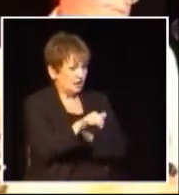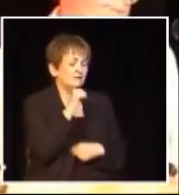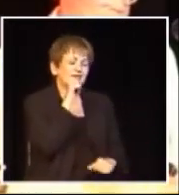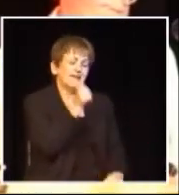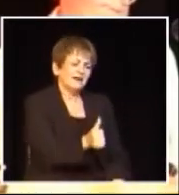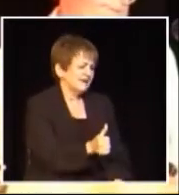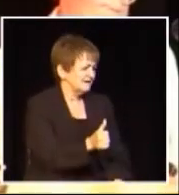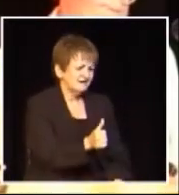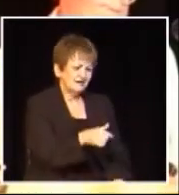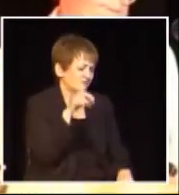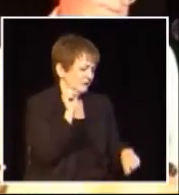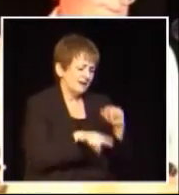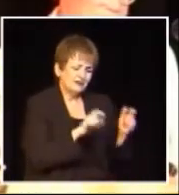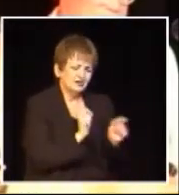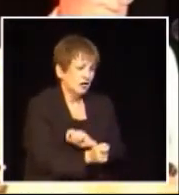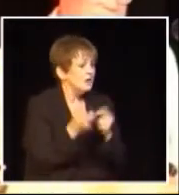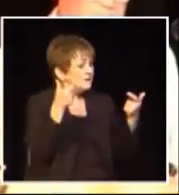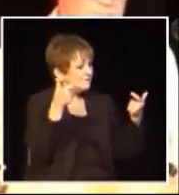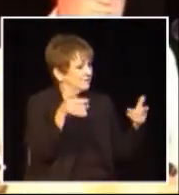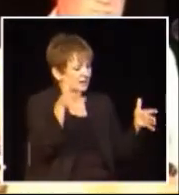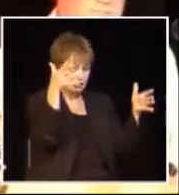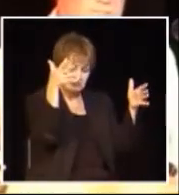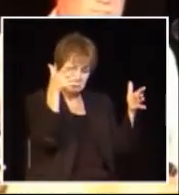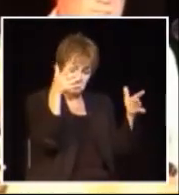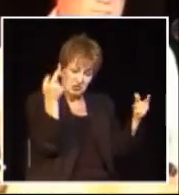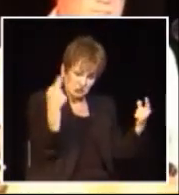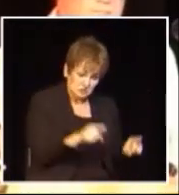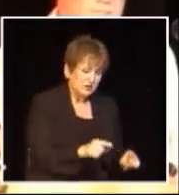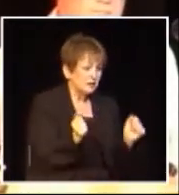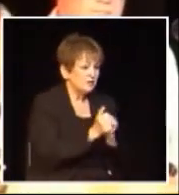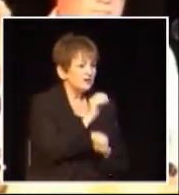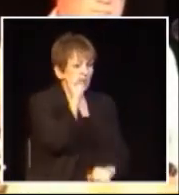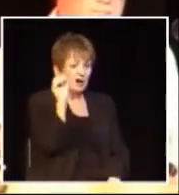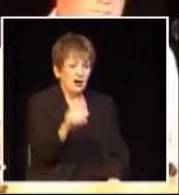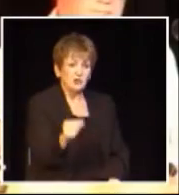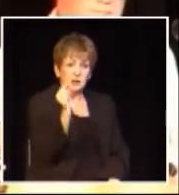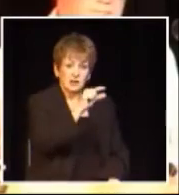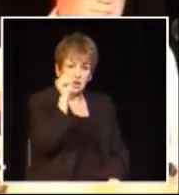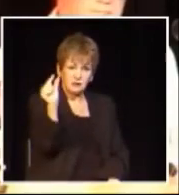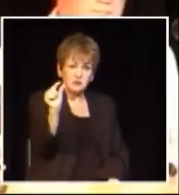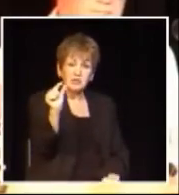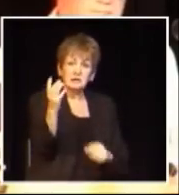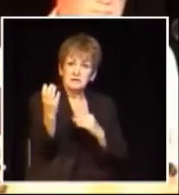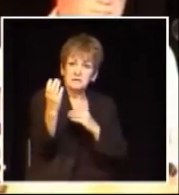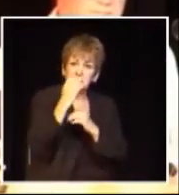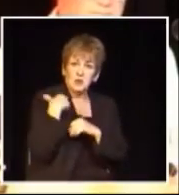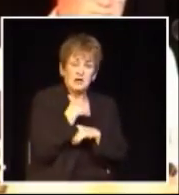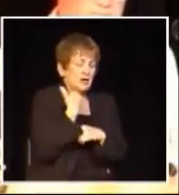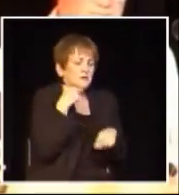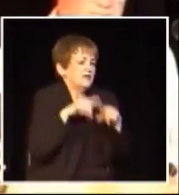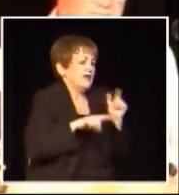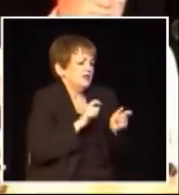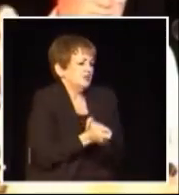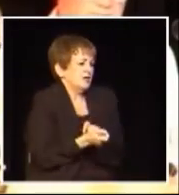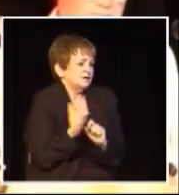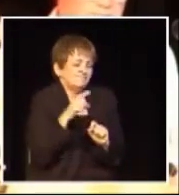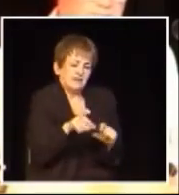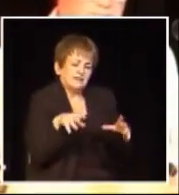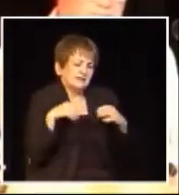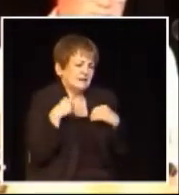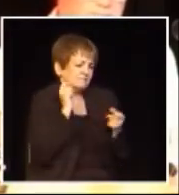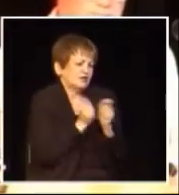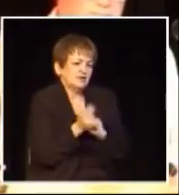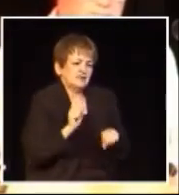there's no way we can change this we've entered into an agreement with Ottawa we've got to stick to it there's no way we can change it